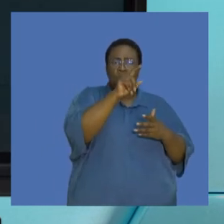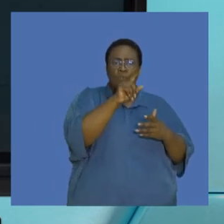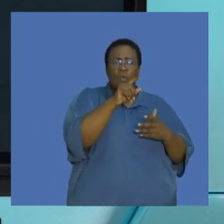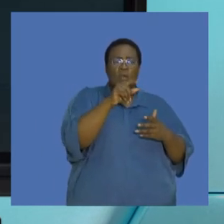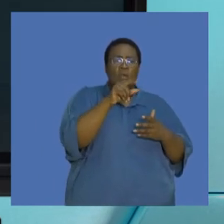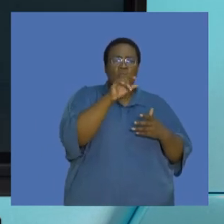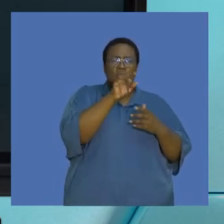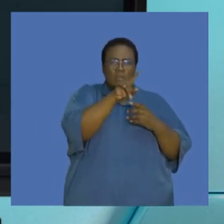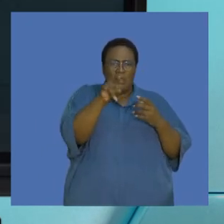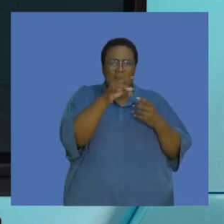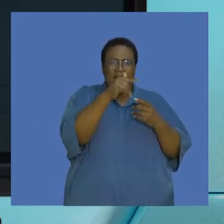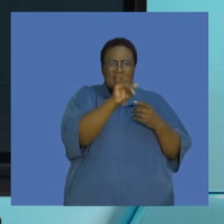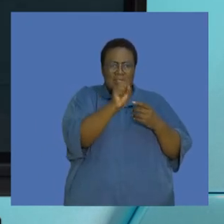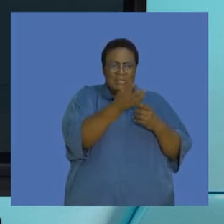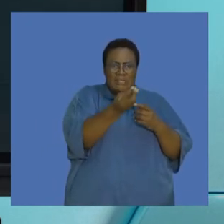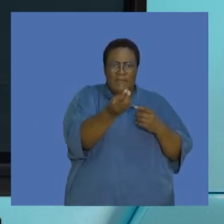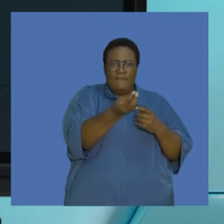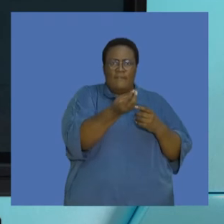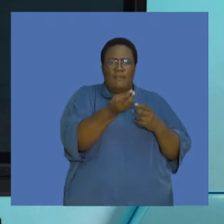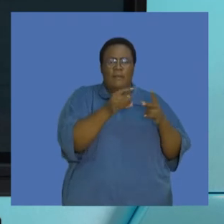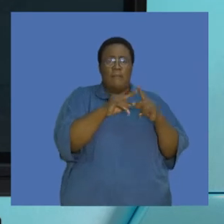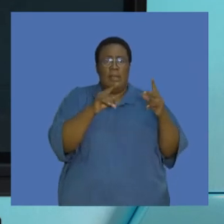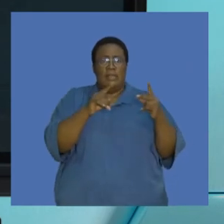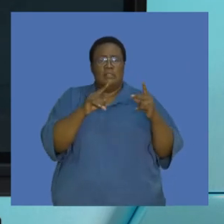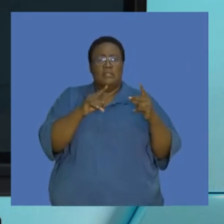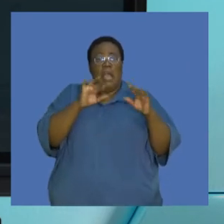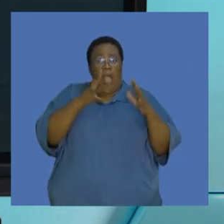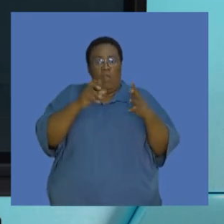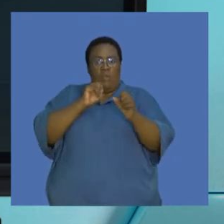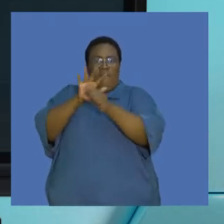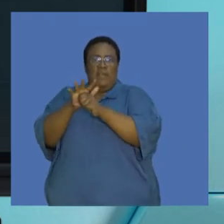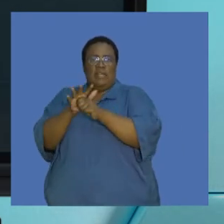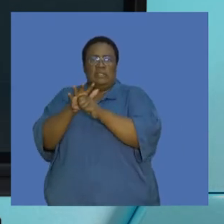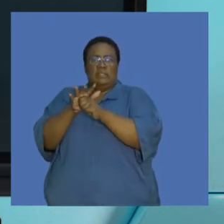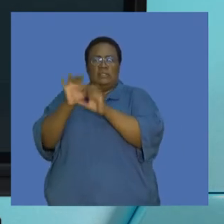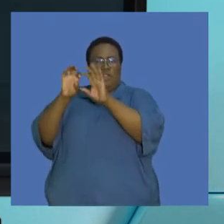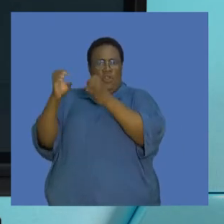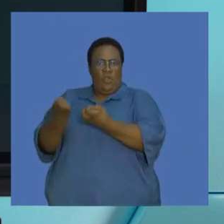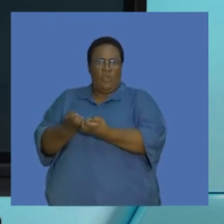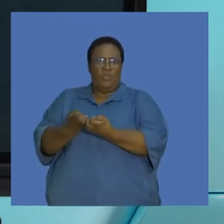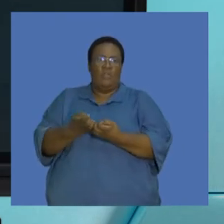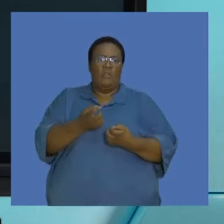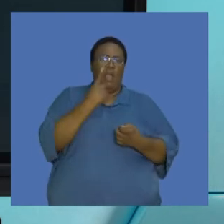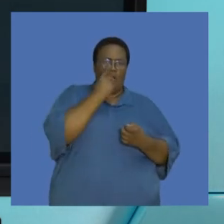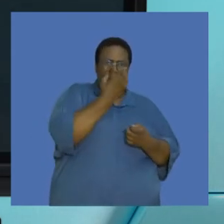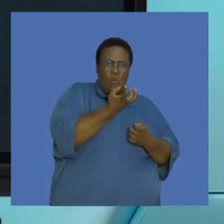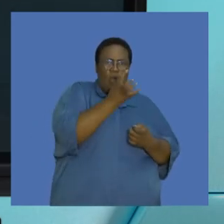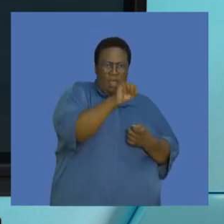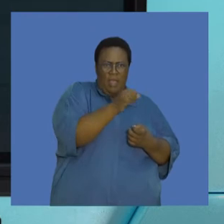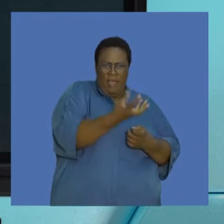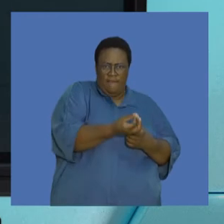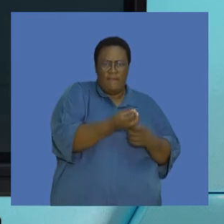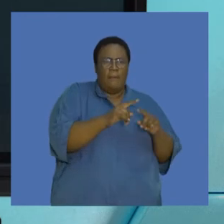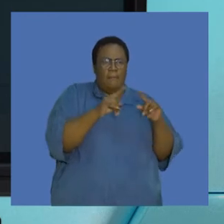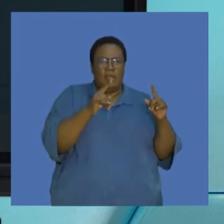using our fossil fuels has on the future of the earth. And guys, so this is a significant impact that we talk about in terms of